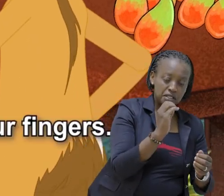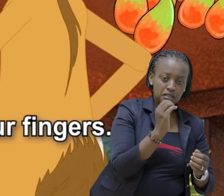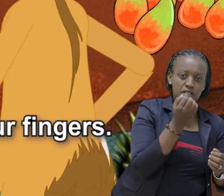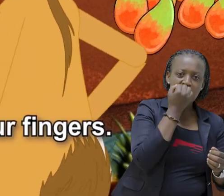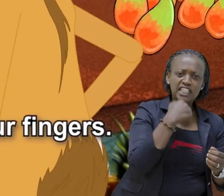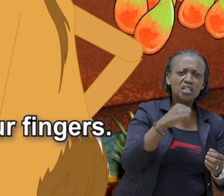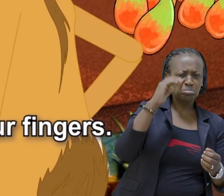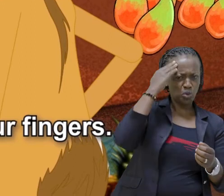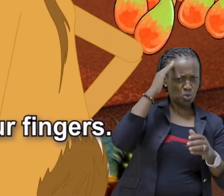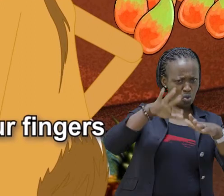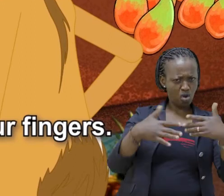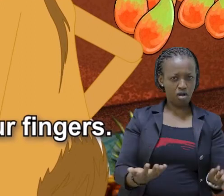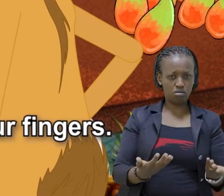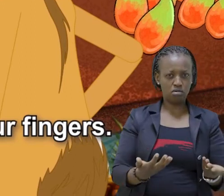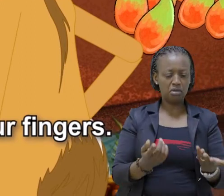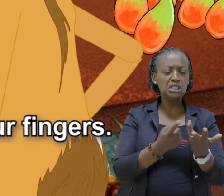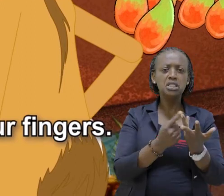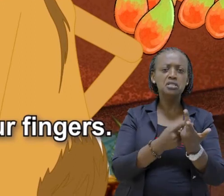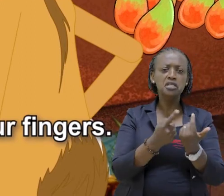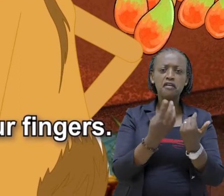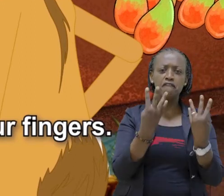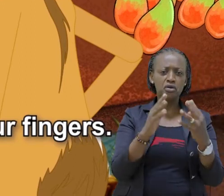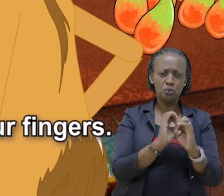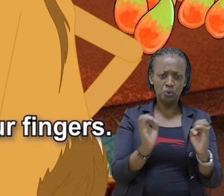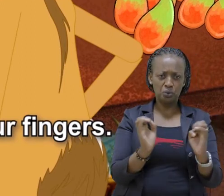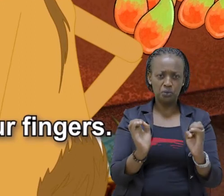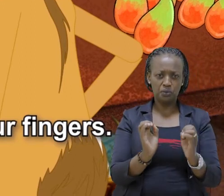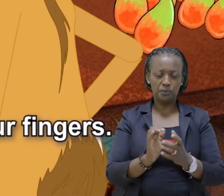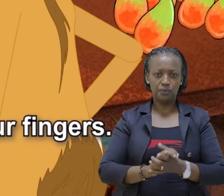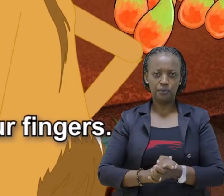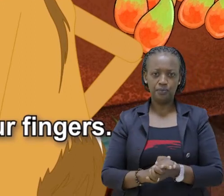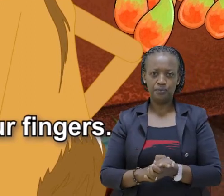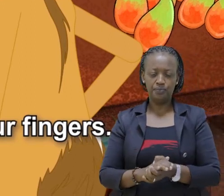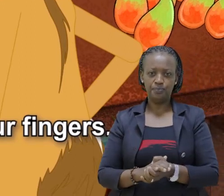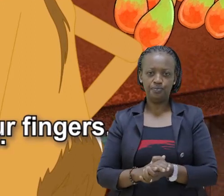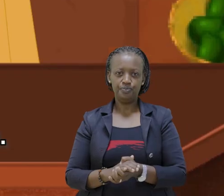How did you know? You did not count on your fingers